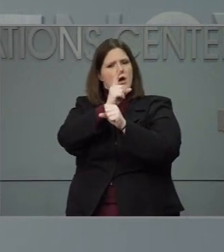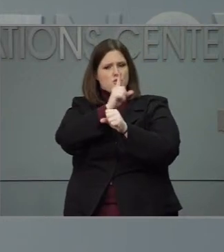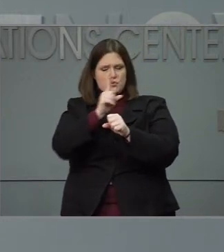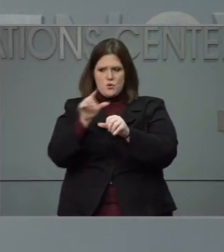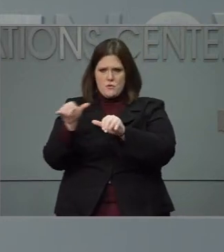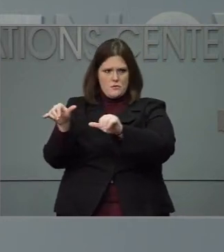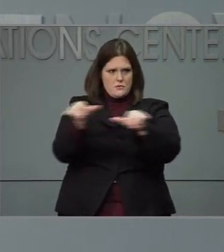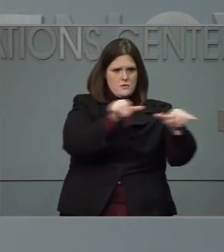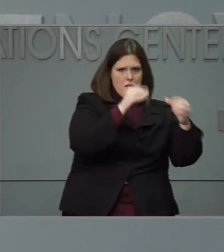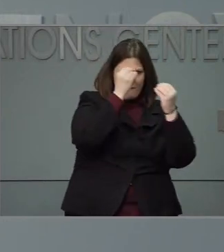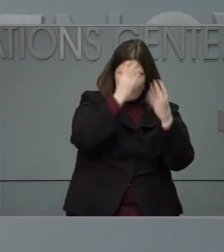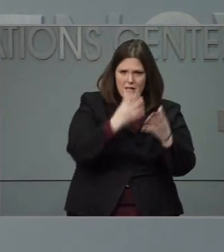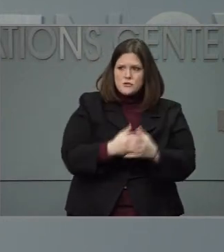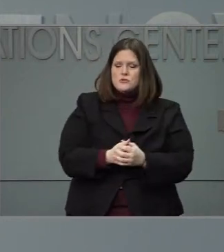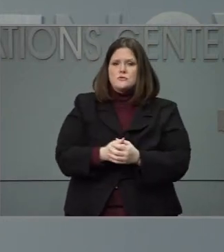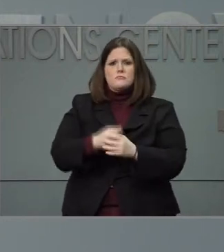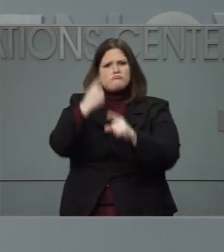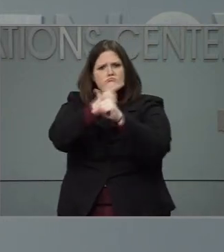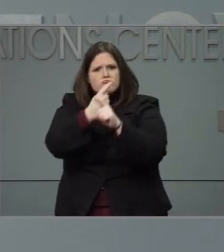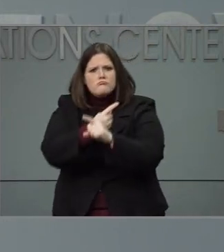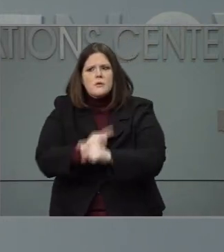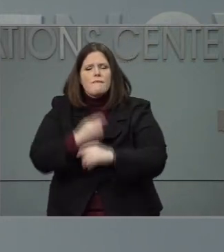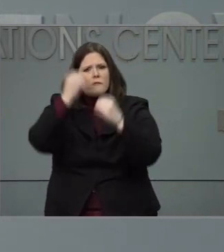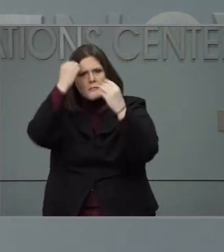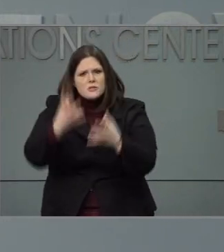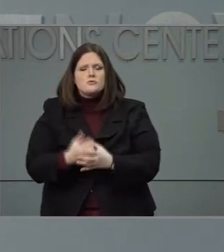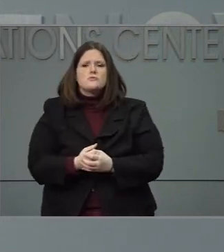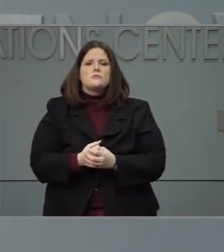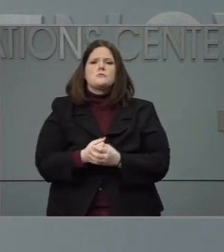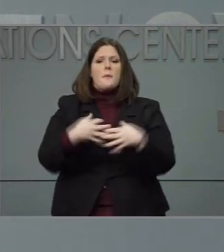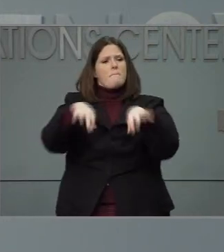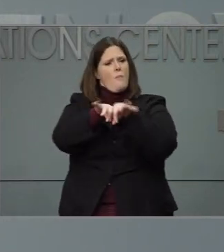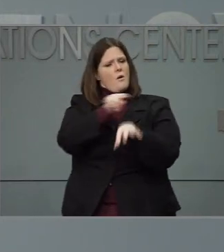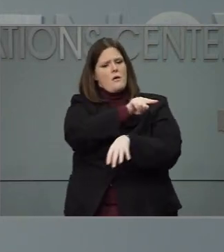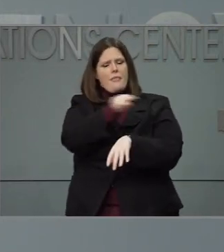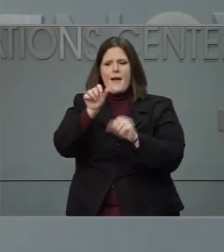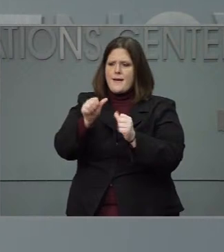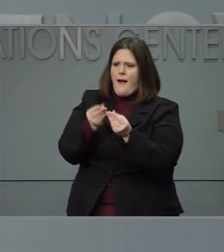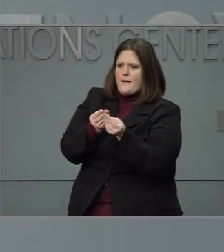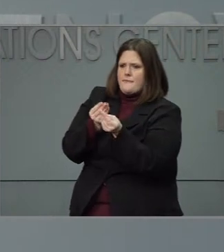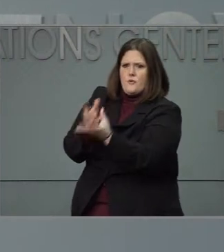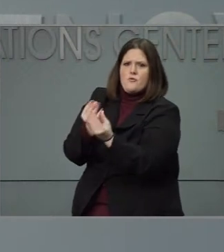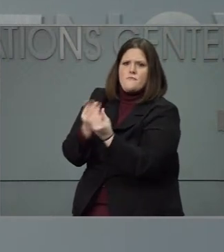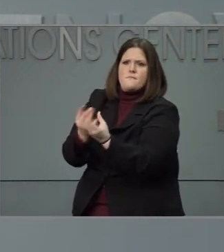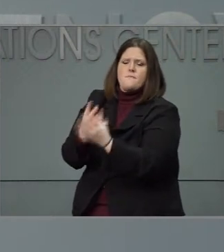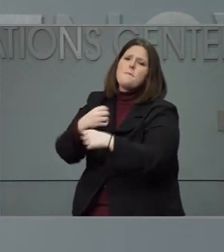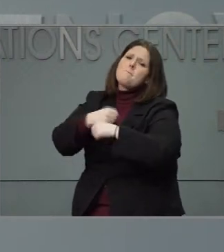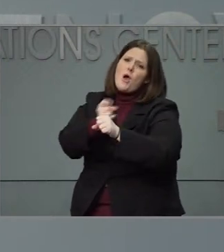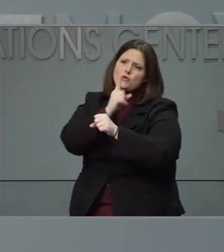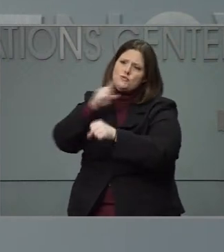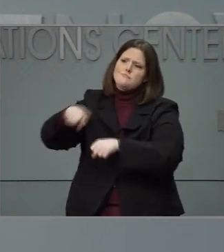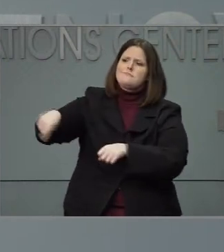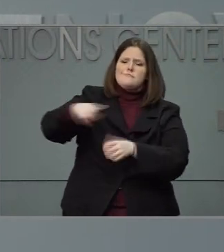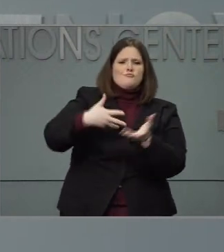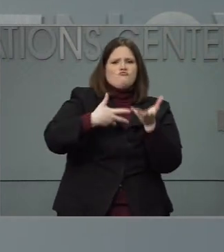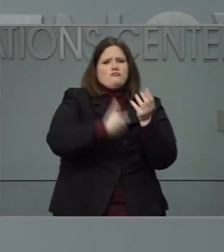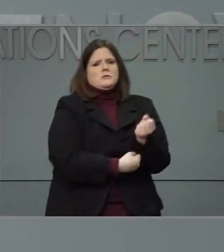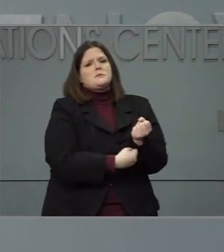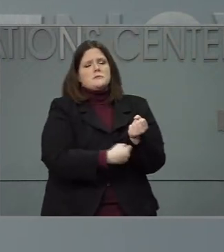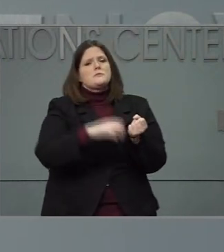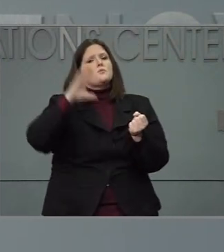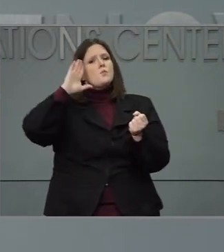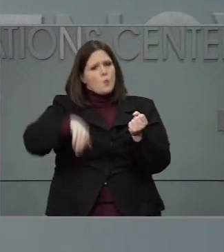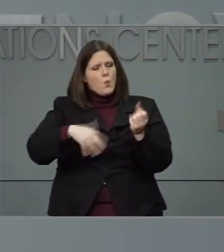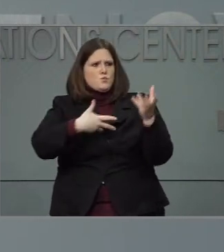about the vaccine so they can make informed decisions for them and their family. We want to make sure folks know that this vaccine is